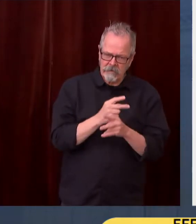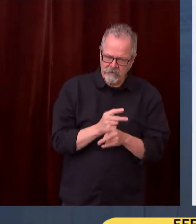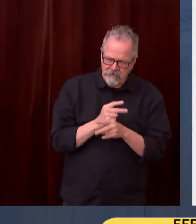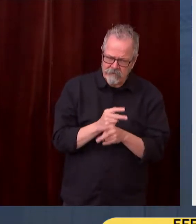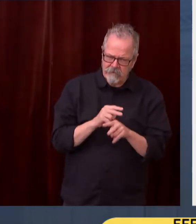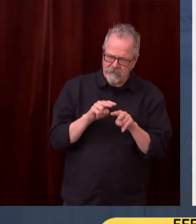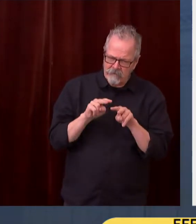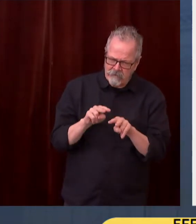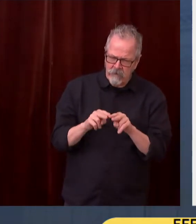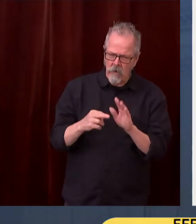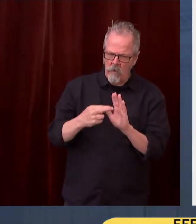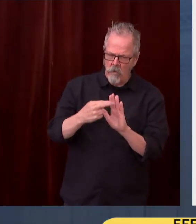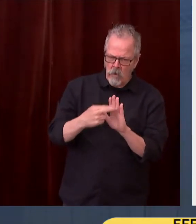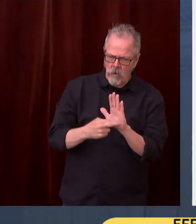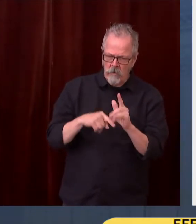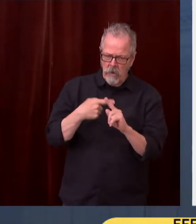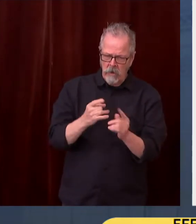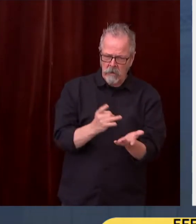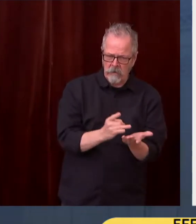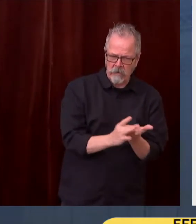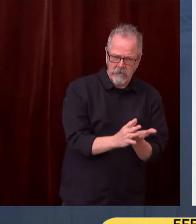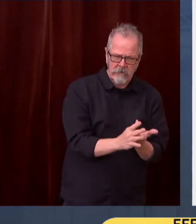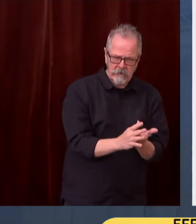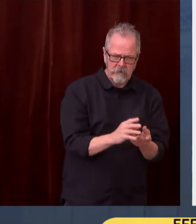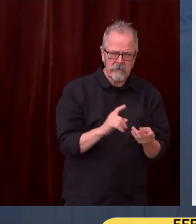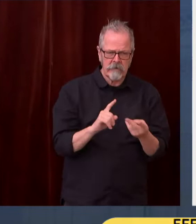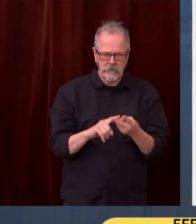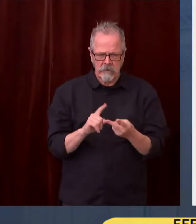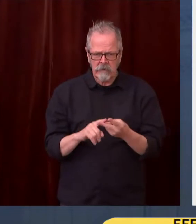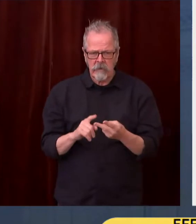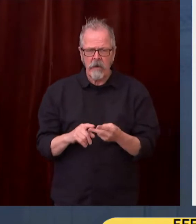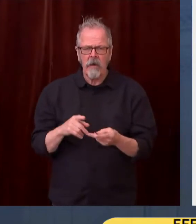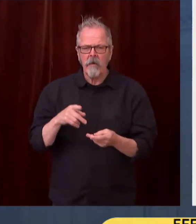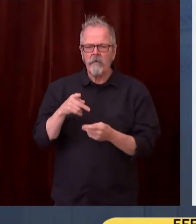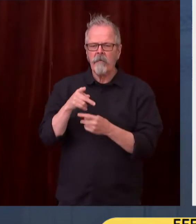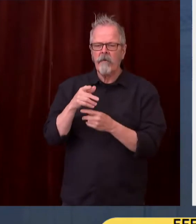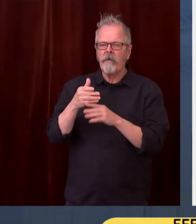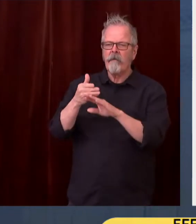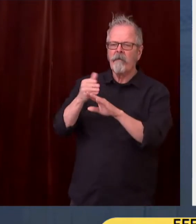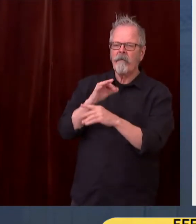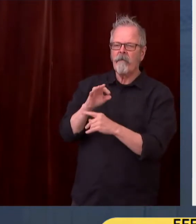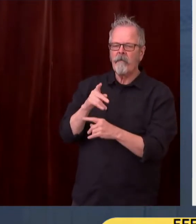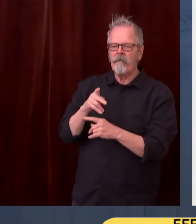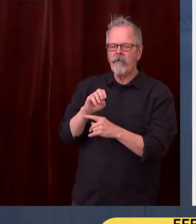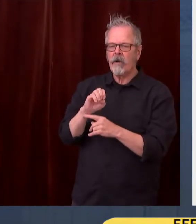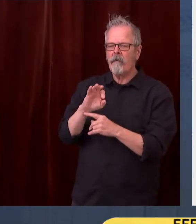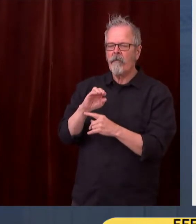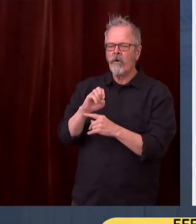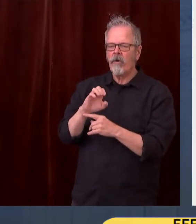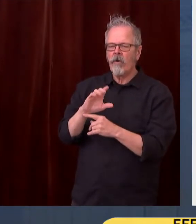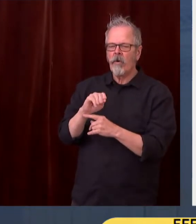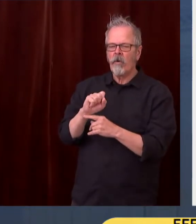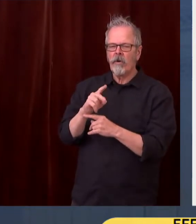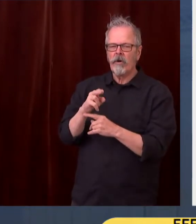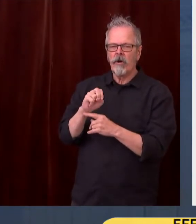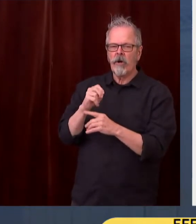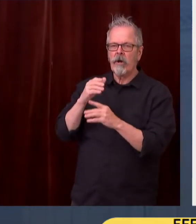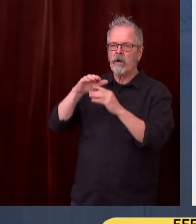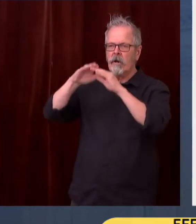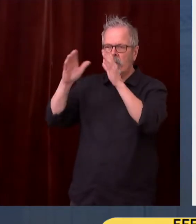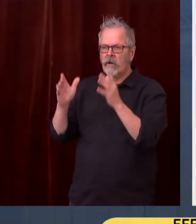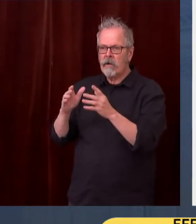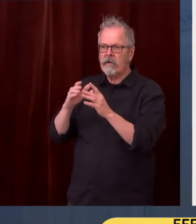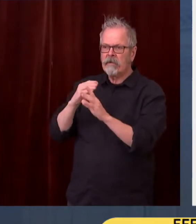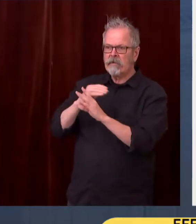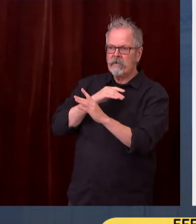properties. We need to act quickly. Everyone agrees the need is dire. Due to the pandemic, housing is now much more